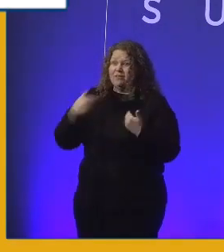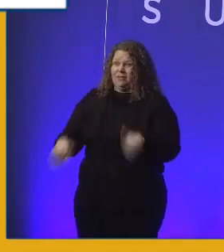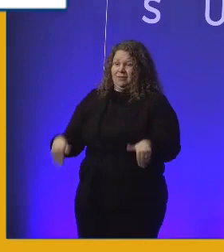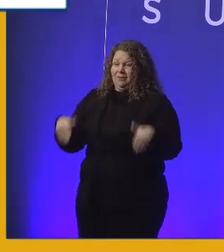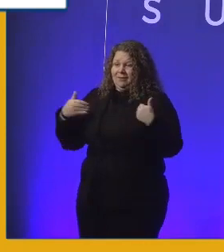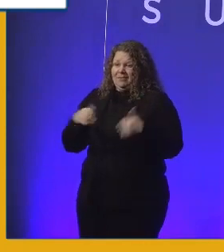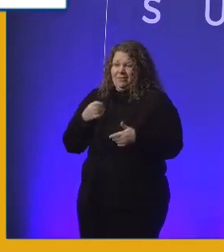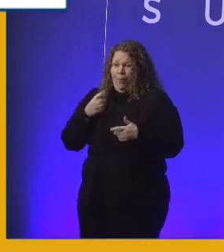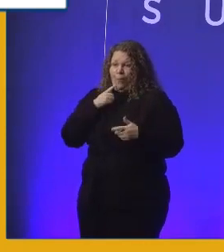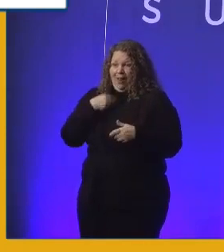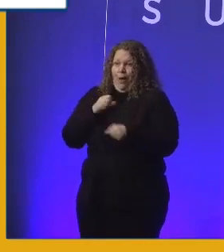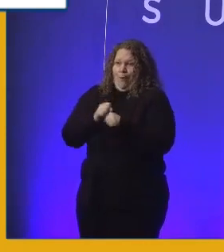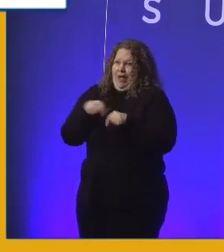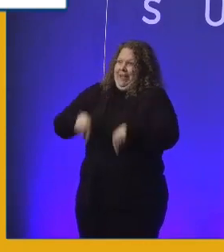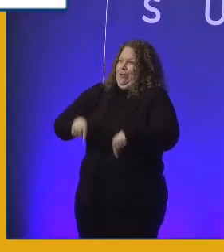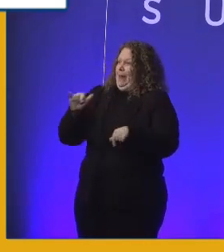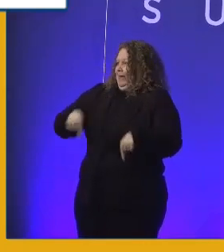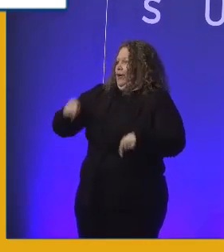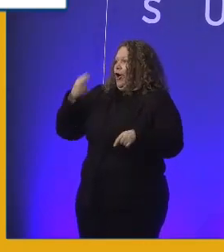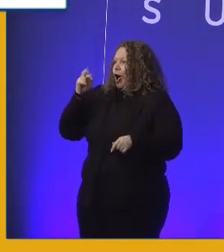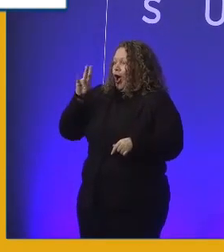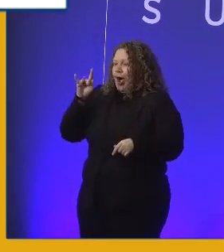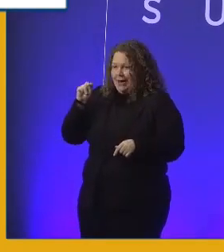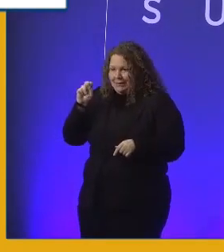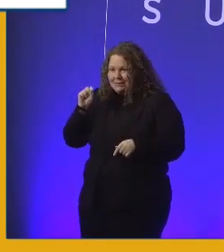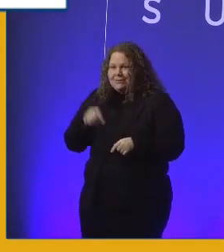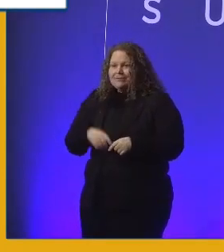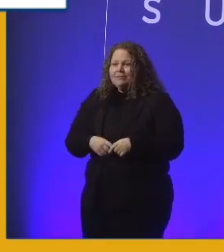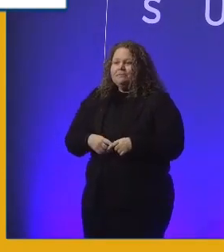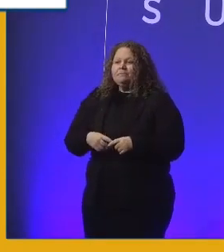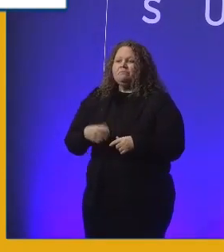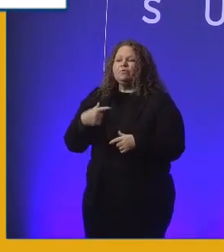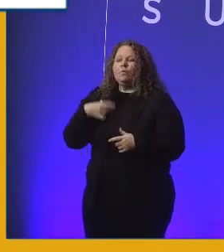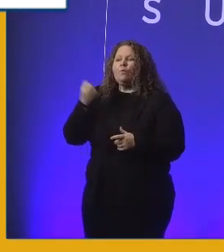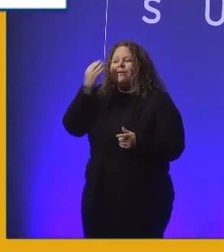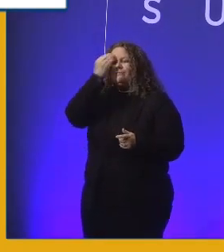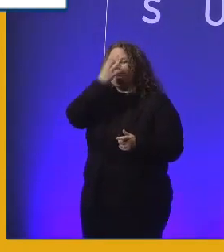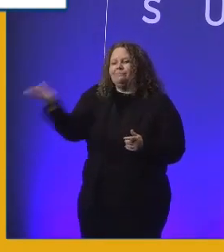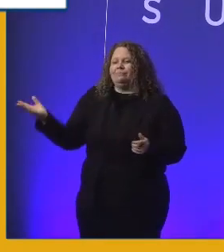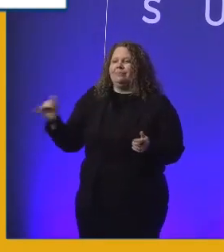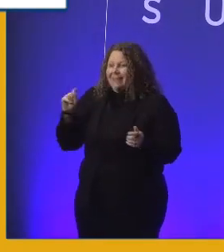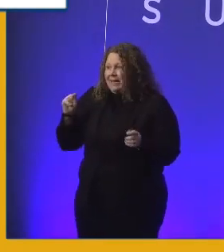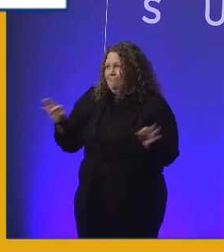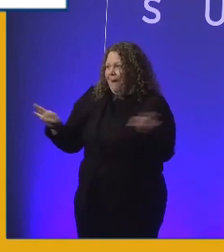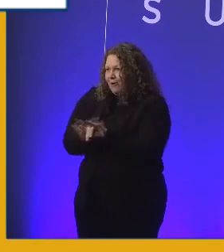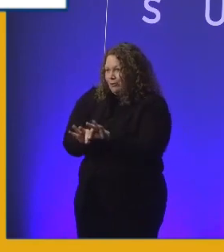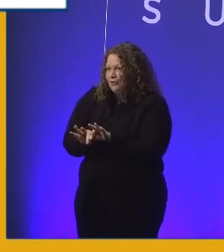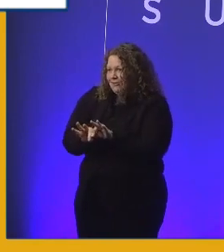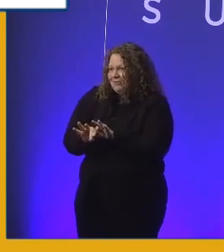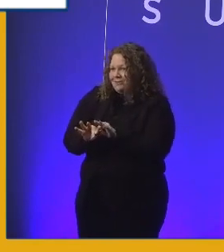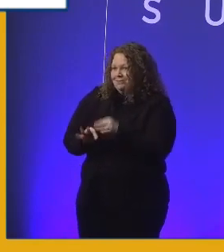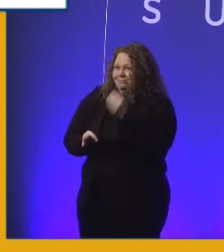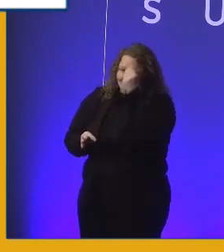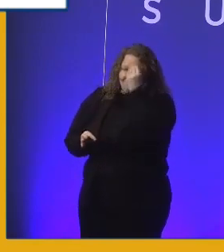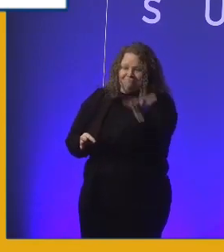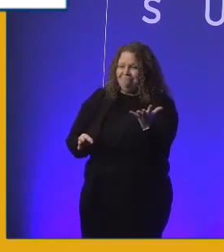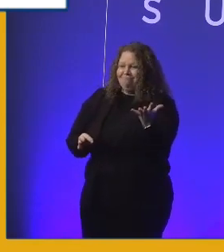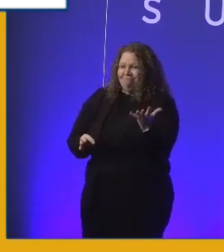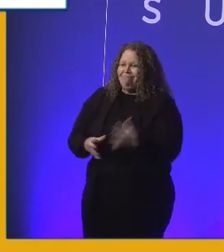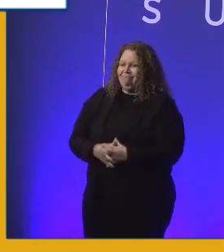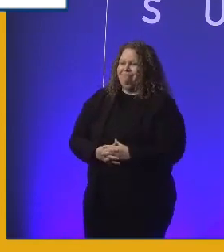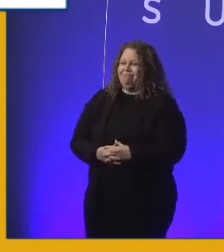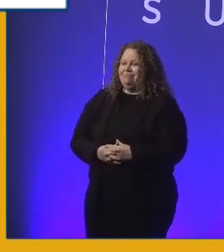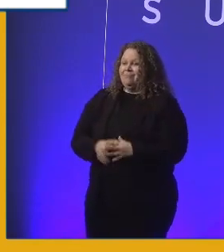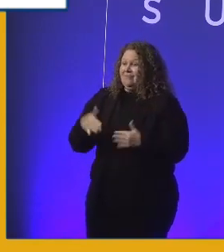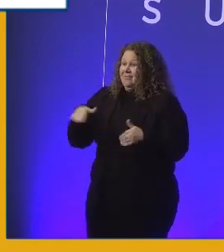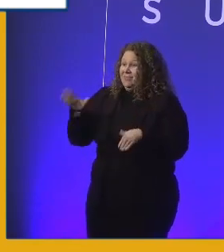So take this with the knowledge that it matters. It's so important. Invest your time in